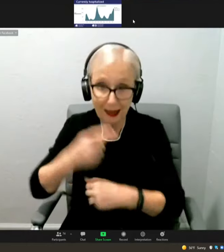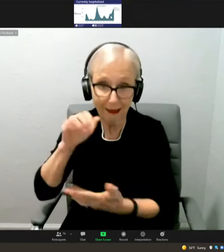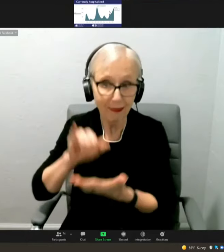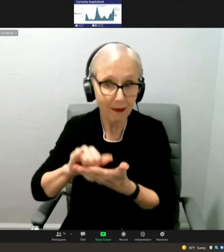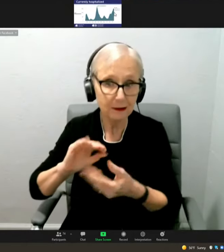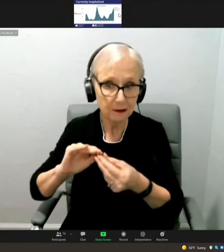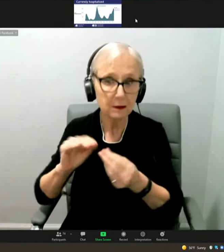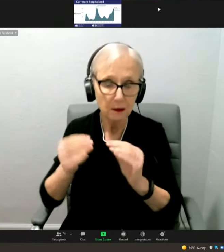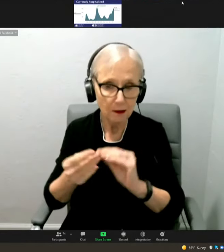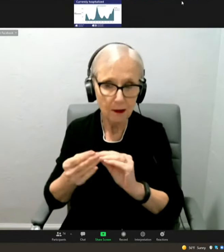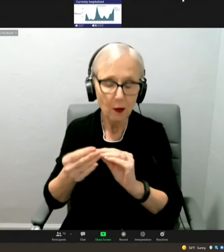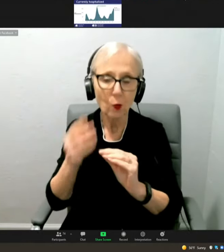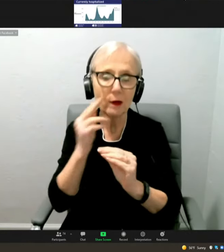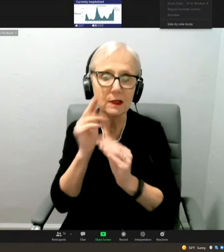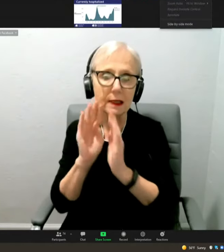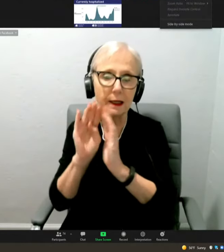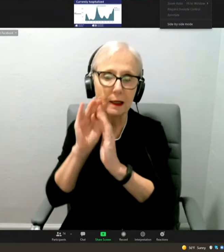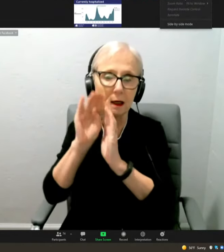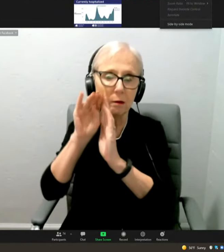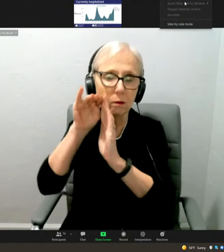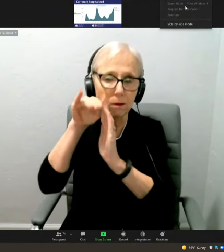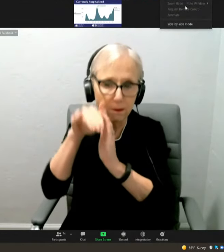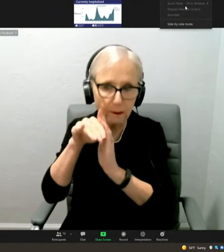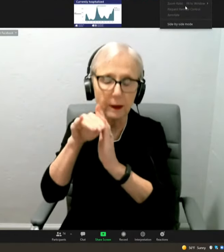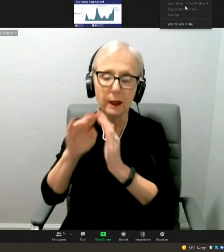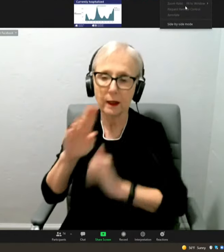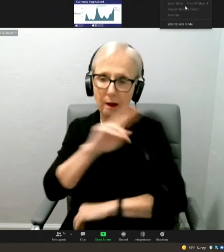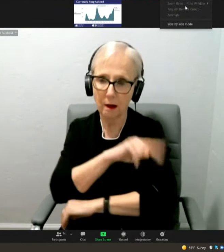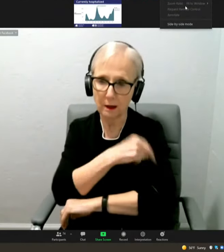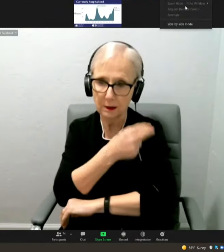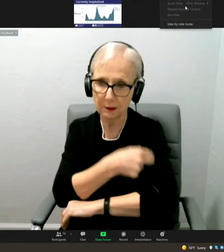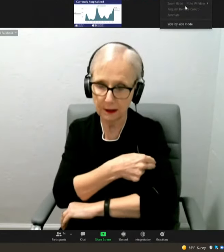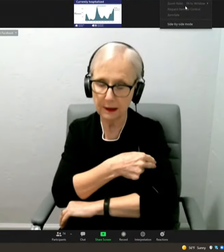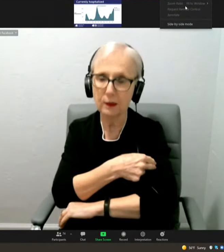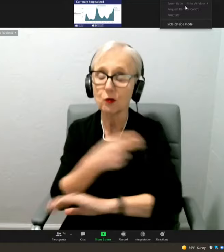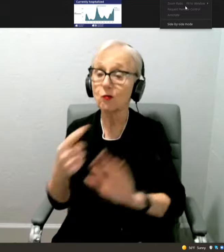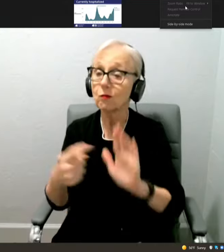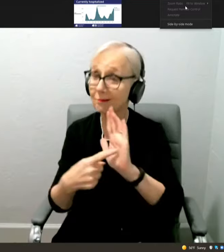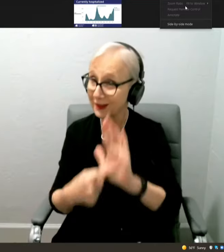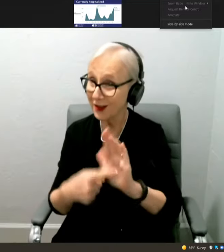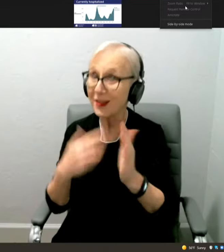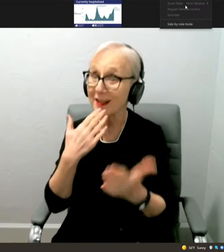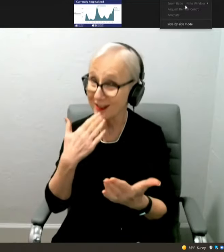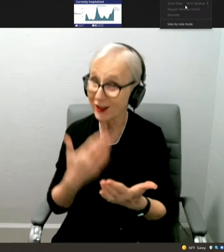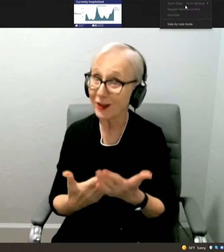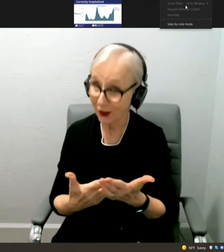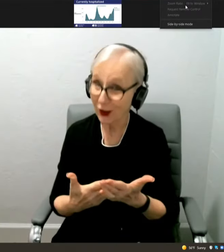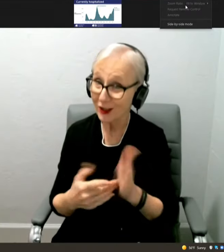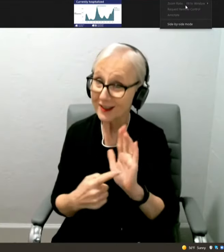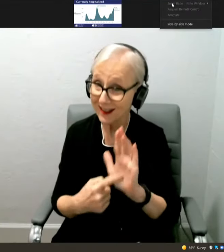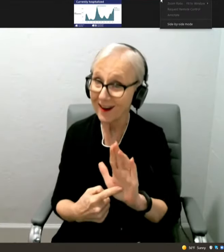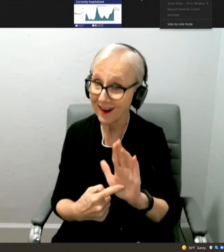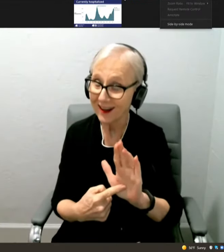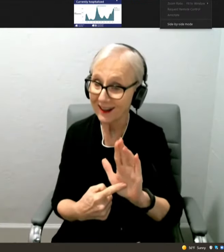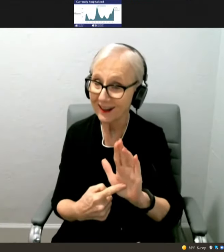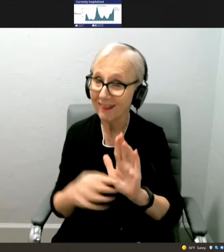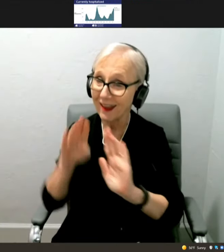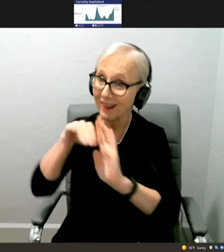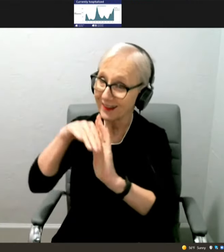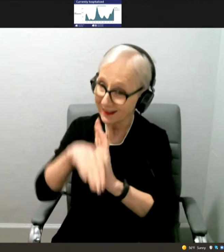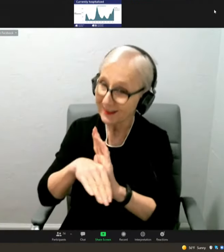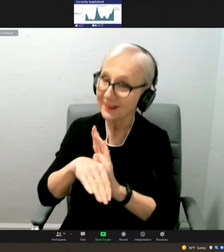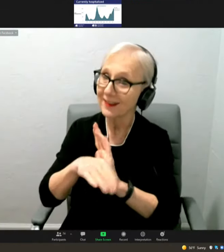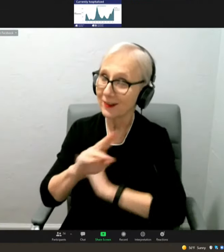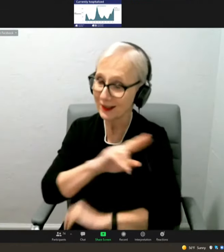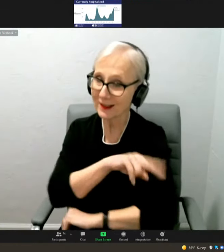also seen a decrease in hospitalizations along with our decrease in cases. And so this is certainly a good sign. Though the decrease in hospitalizations